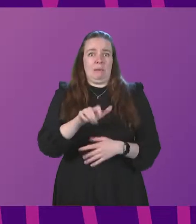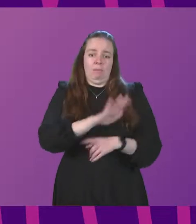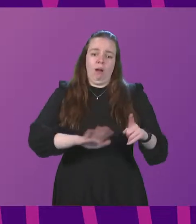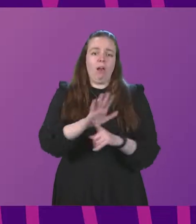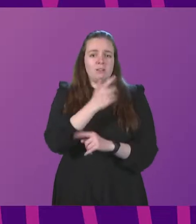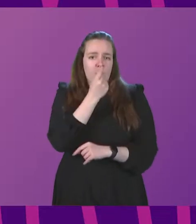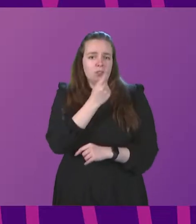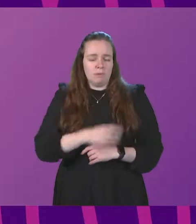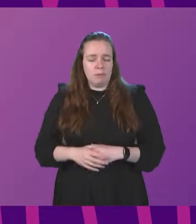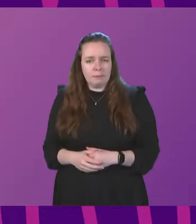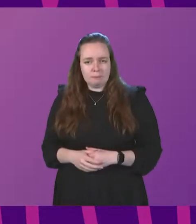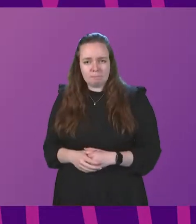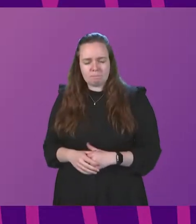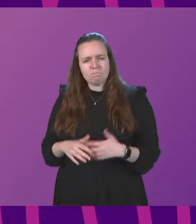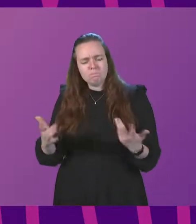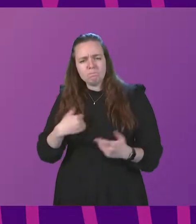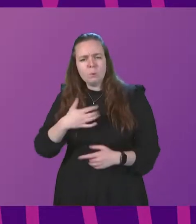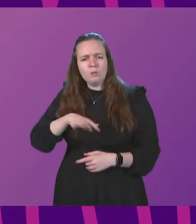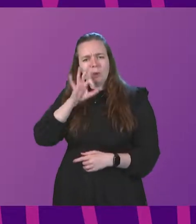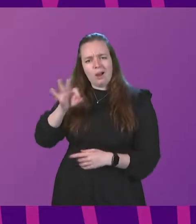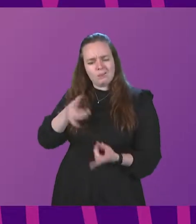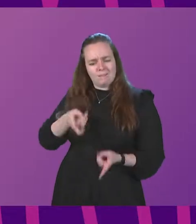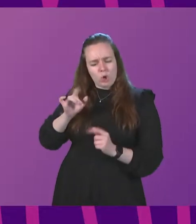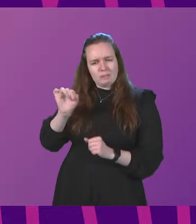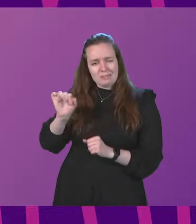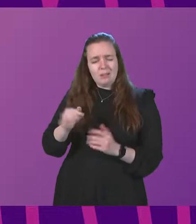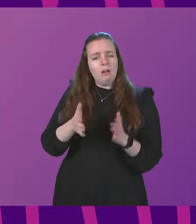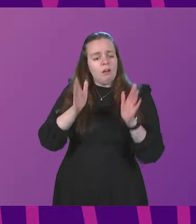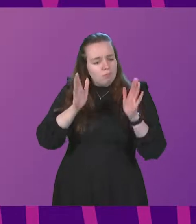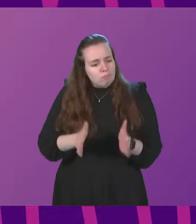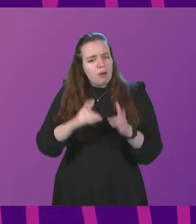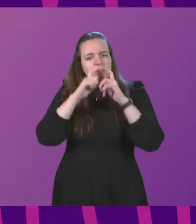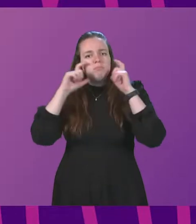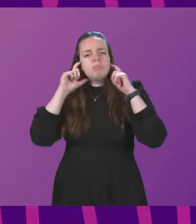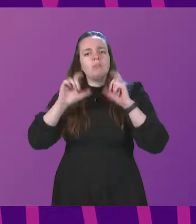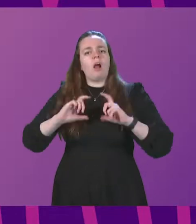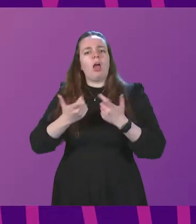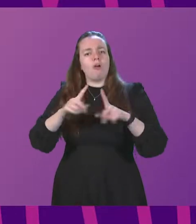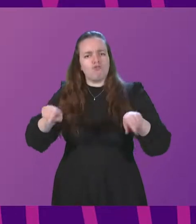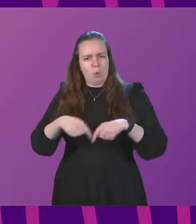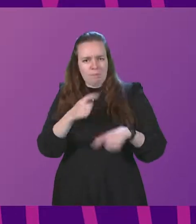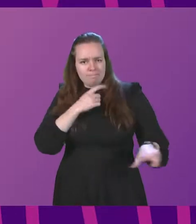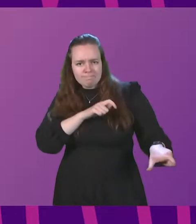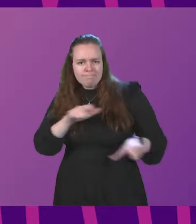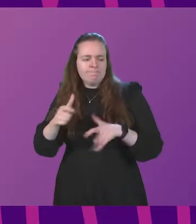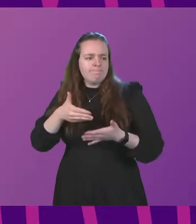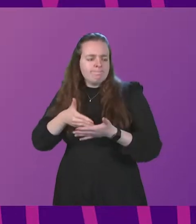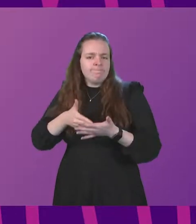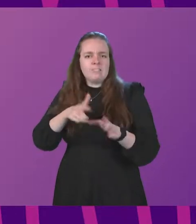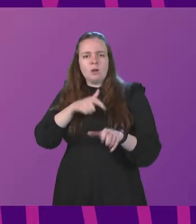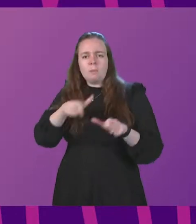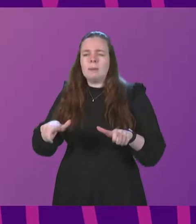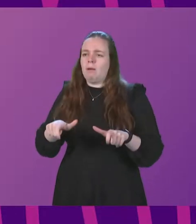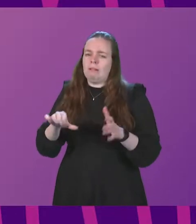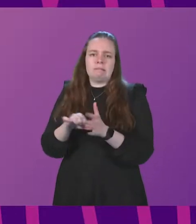possible. So, can I ask the First Minister? The mandate for face masks in classrooms is continuing to hamper young people's education.